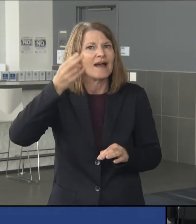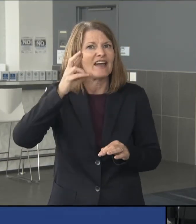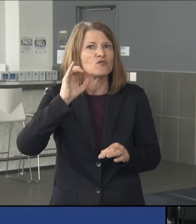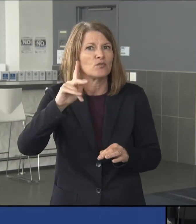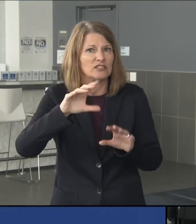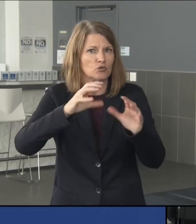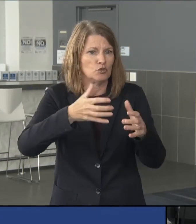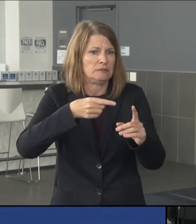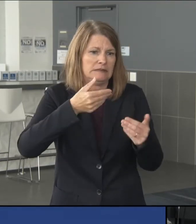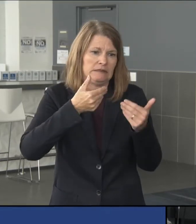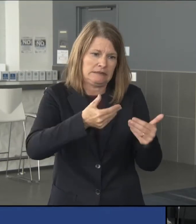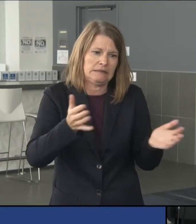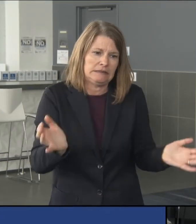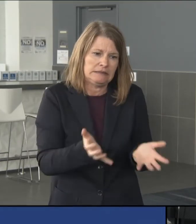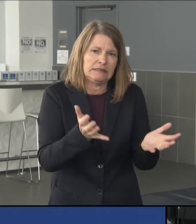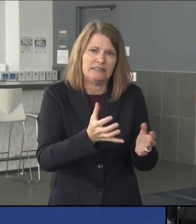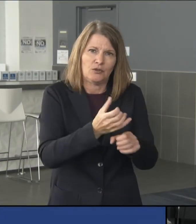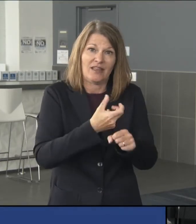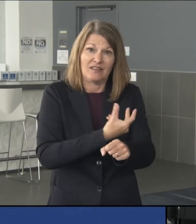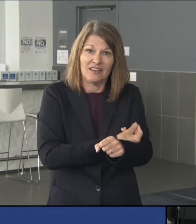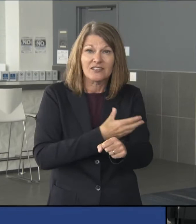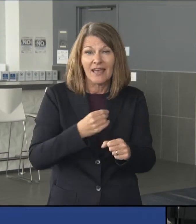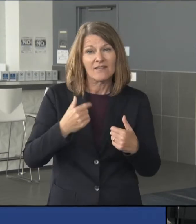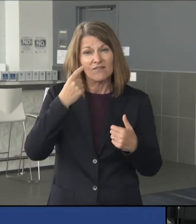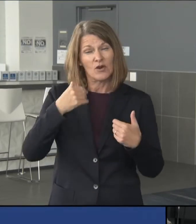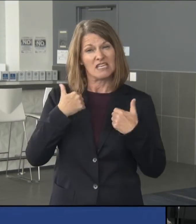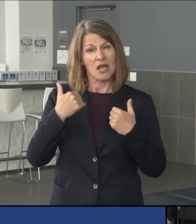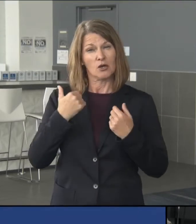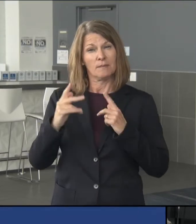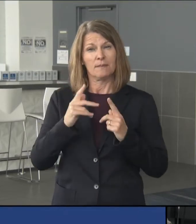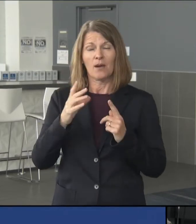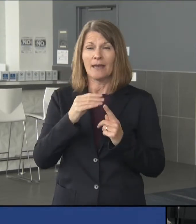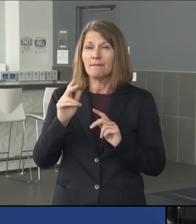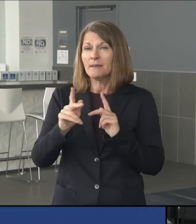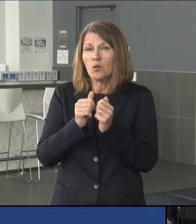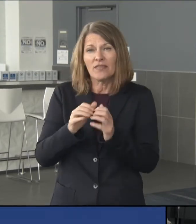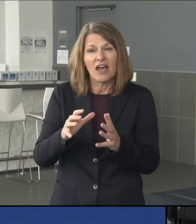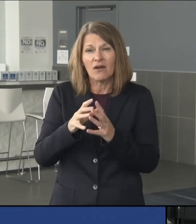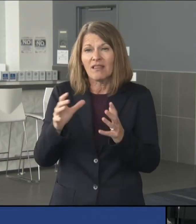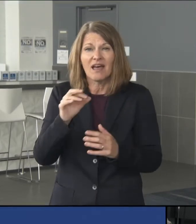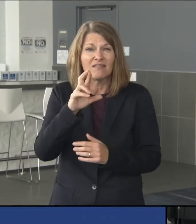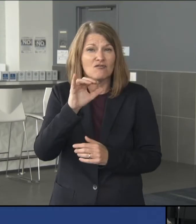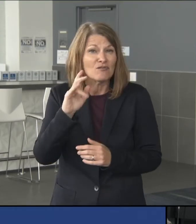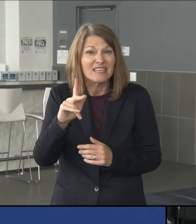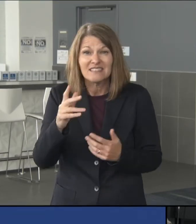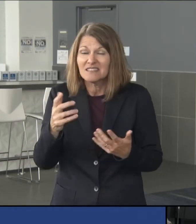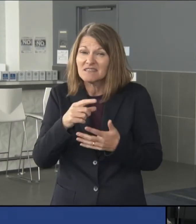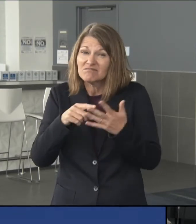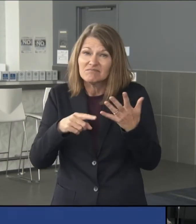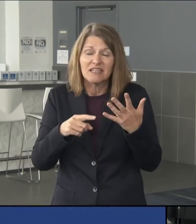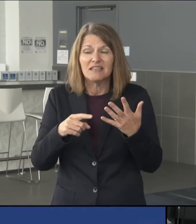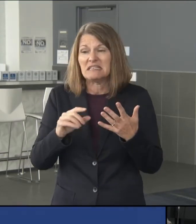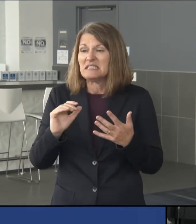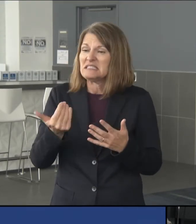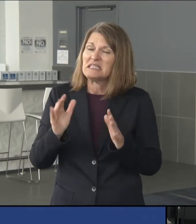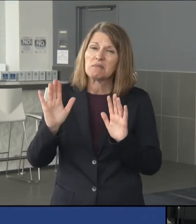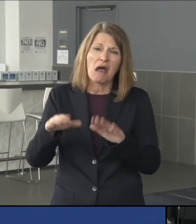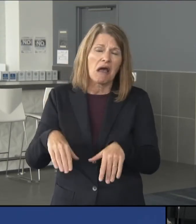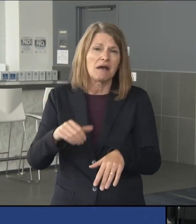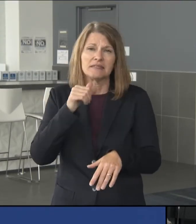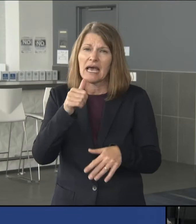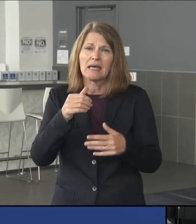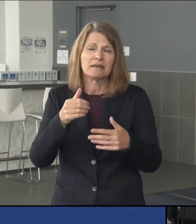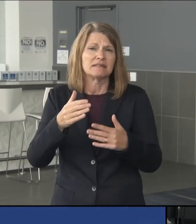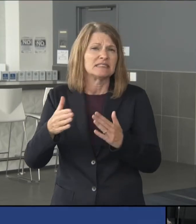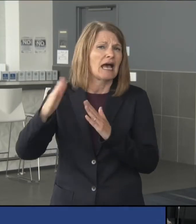get the vaccines, and that for younger folks and people without a lot of risk factors, maybe it didn't seem like the priority was